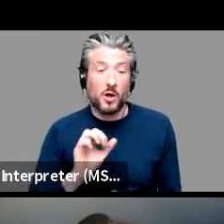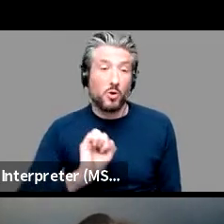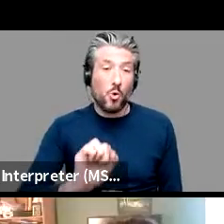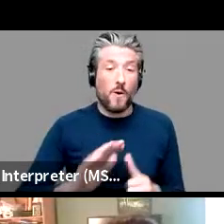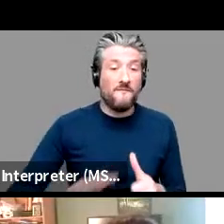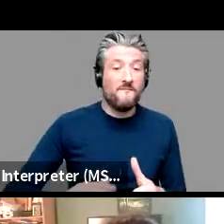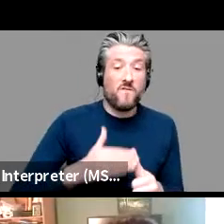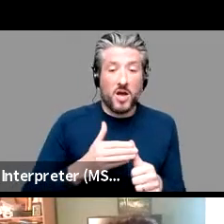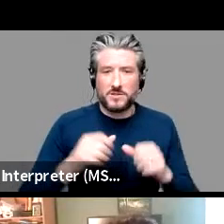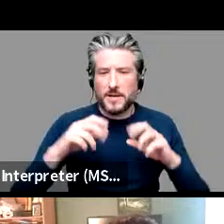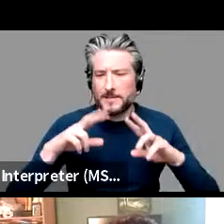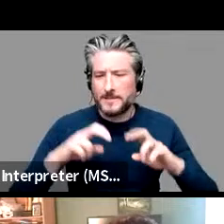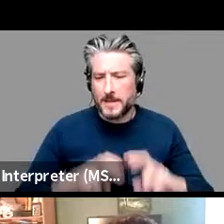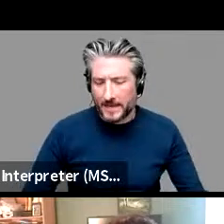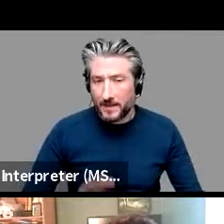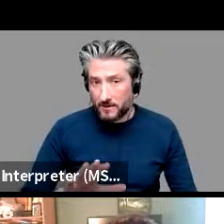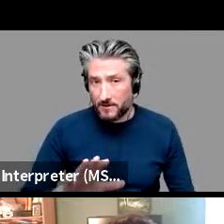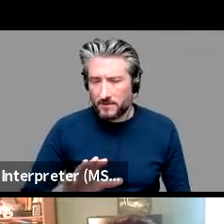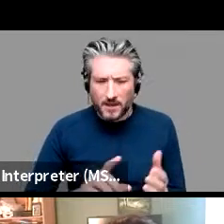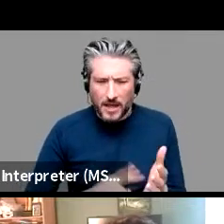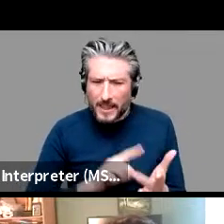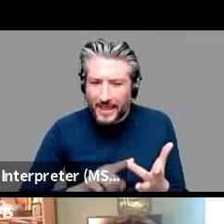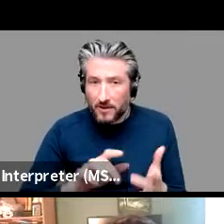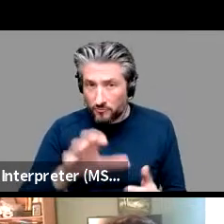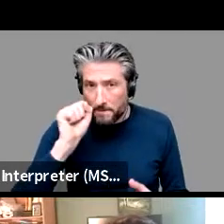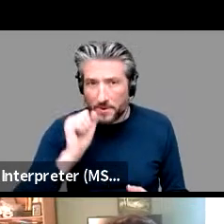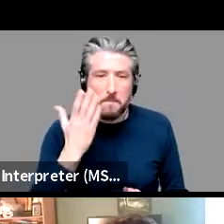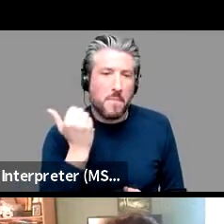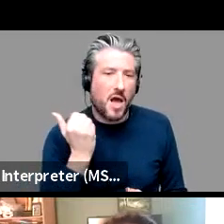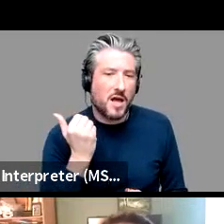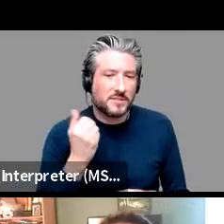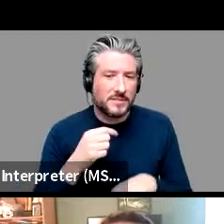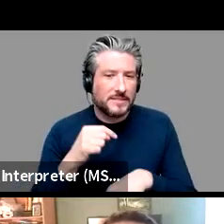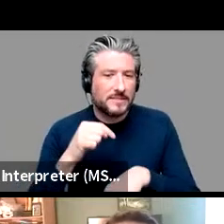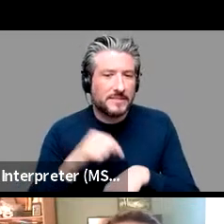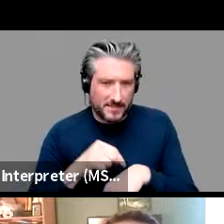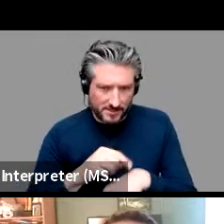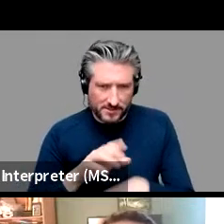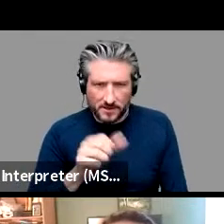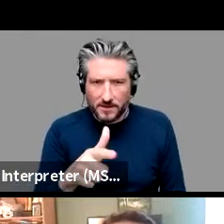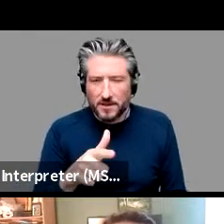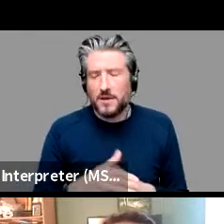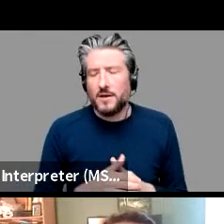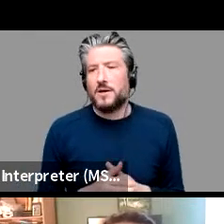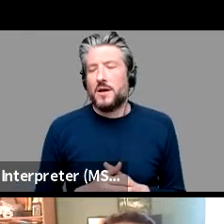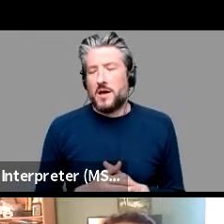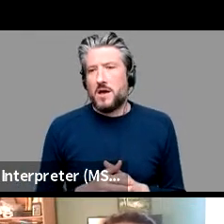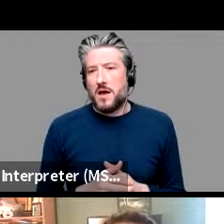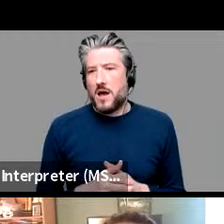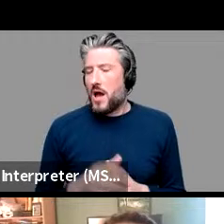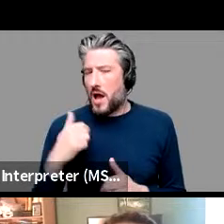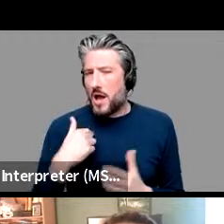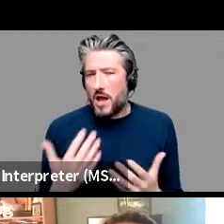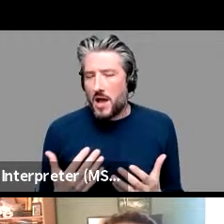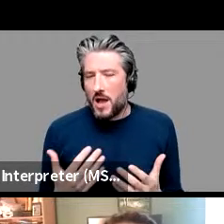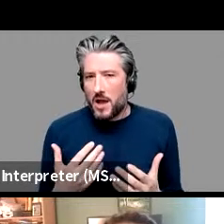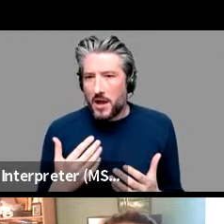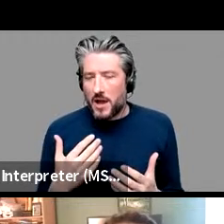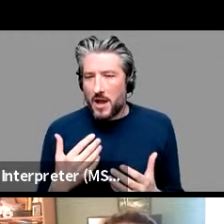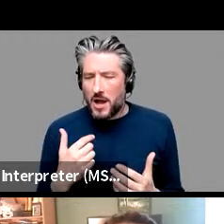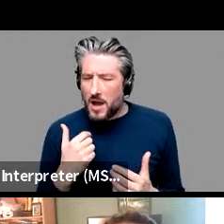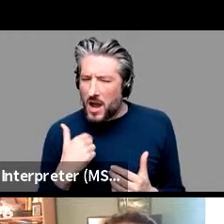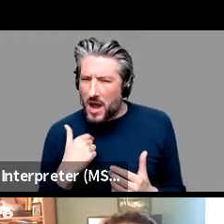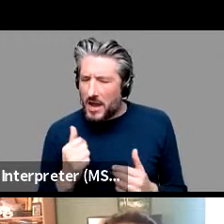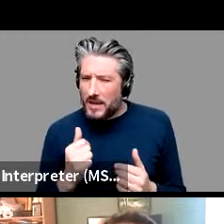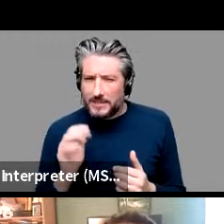the lead one past tense um i mean so did i just didn't get this um this that's